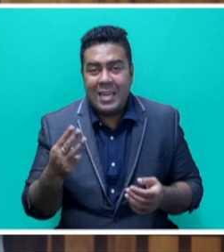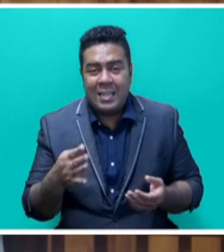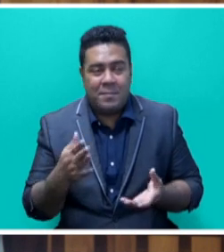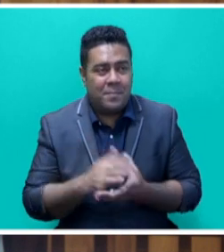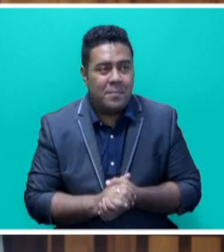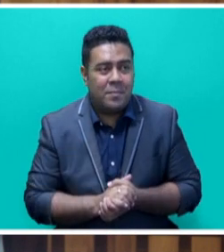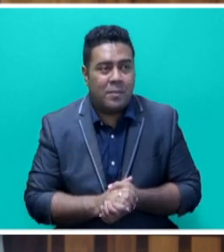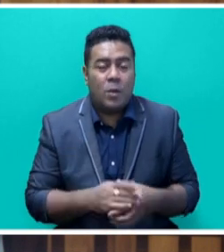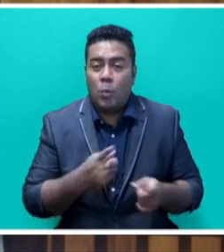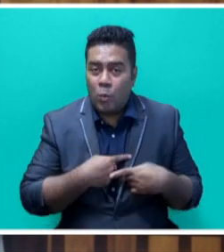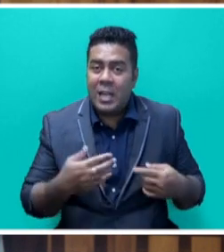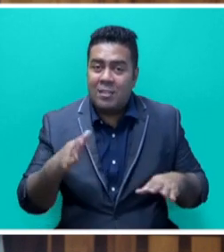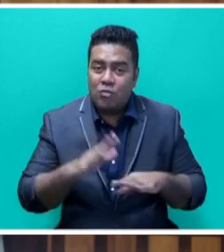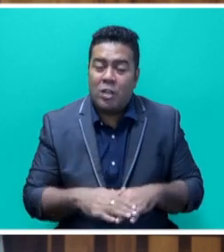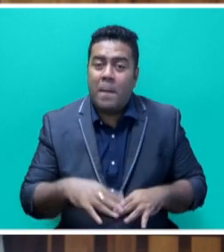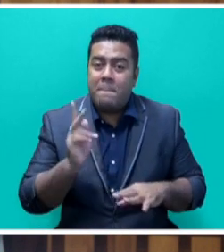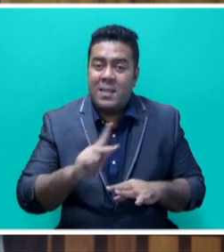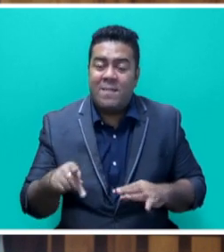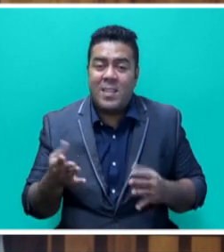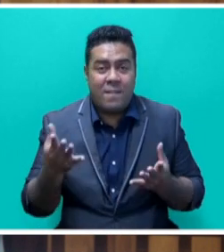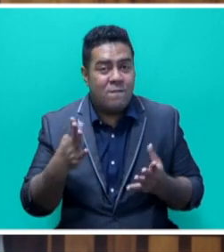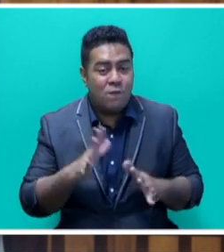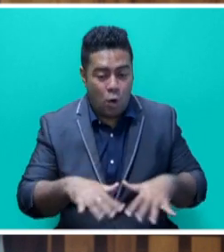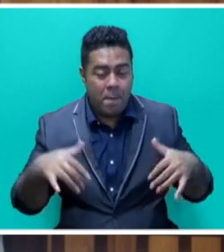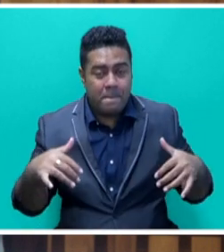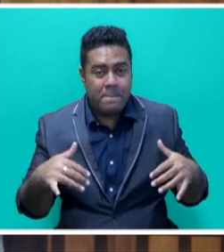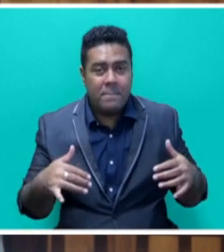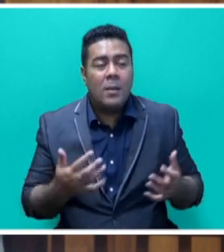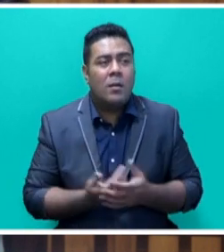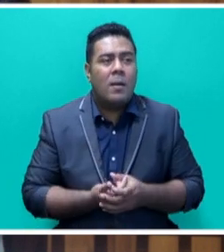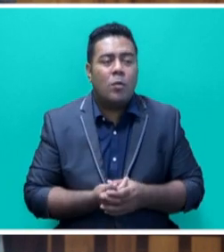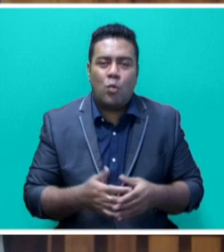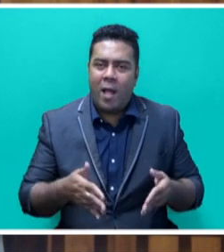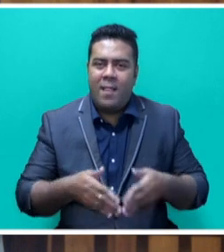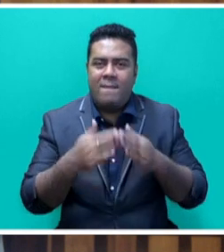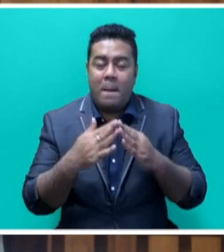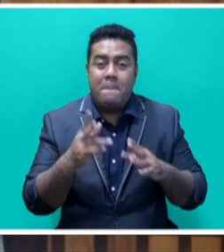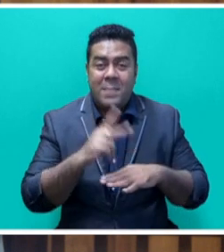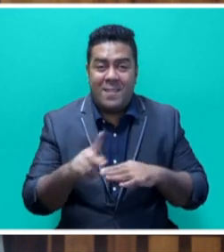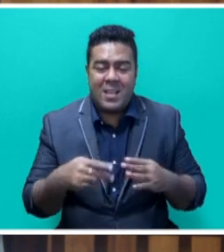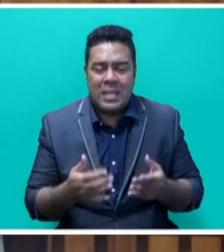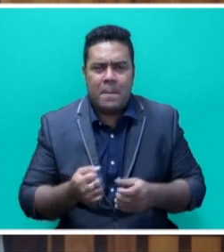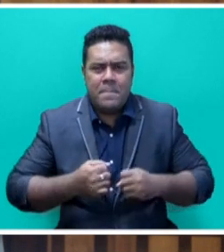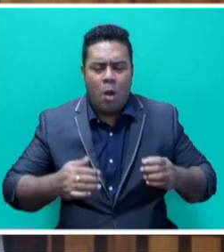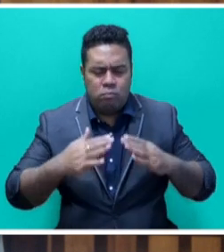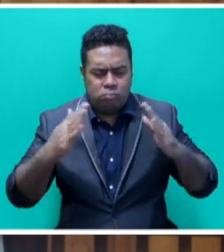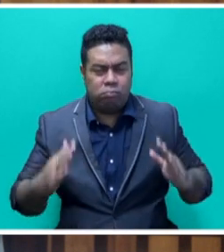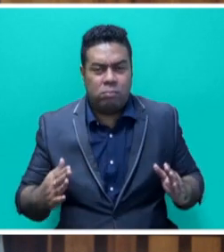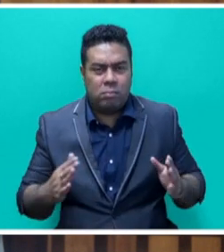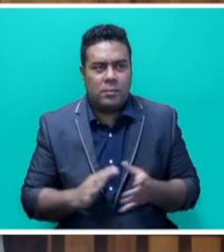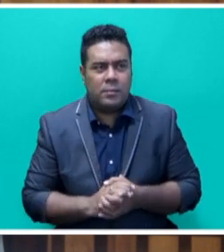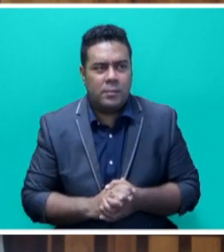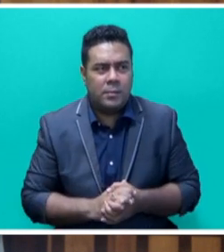We, as chair of the Pacific Forum, the Pacific has placed its faith in Fiji to elevate the Pacific as a powerhouse of climate ambition.